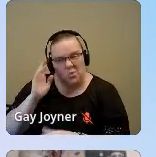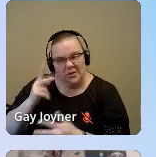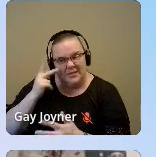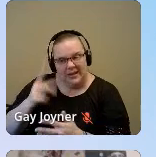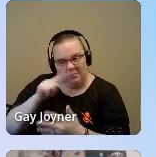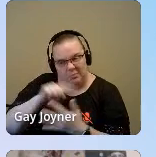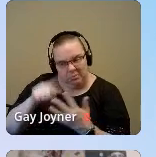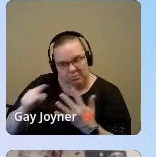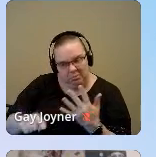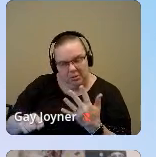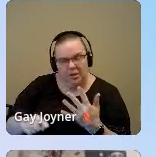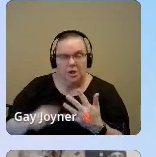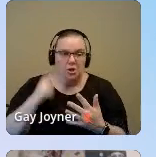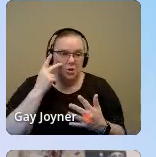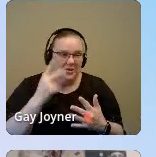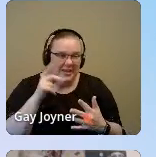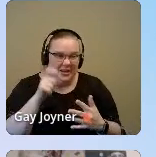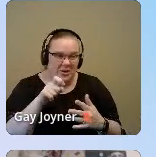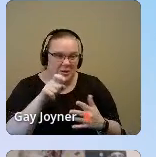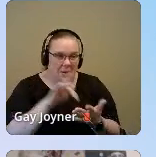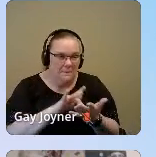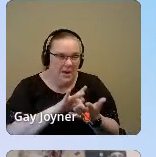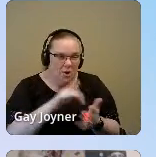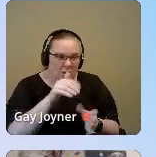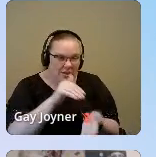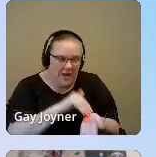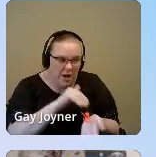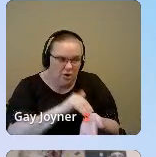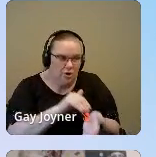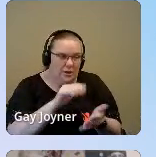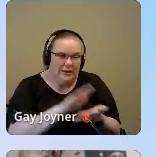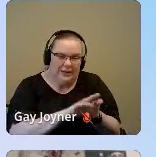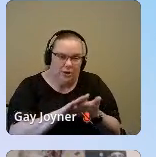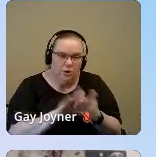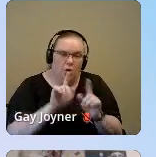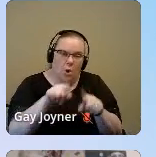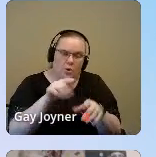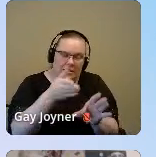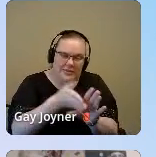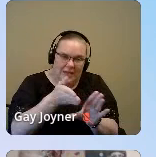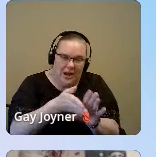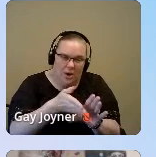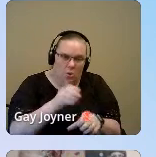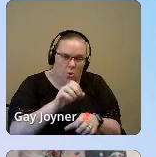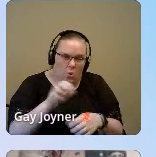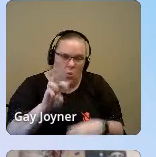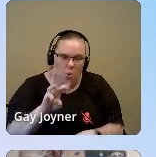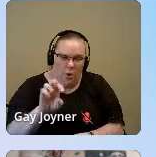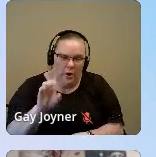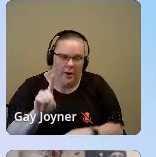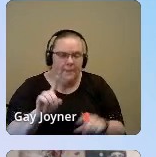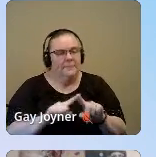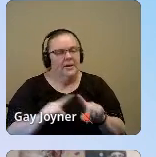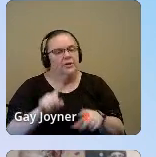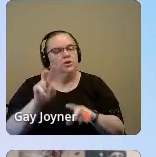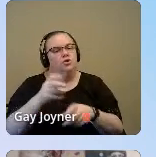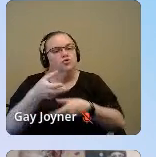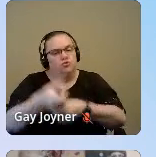doctor to clear you to go to the psych ward, et cetera, et cetera. ID says we trust who we trust. Trust is earned, not given.